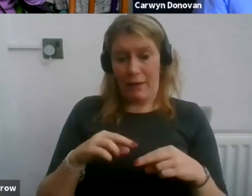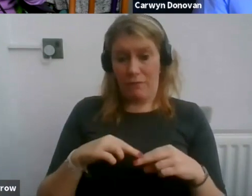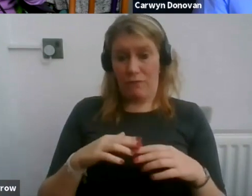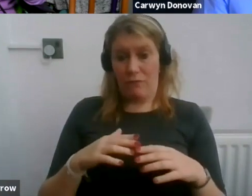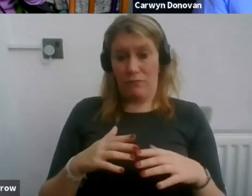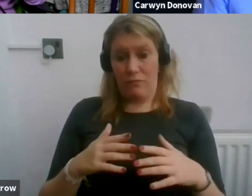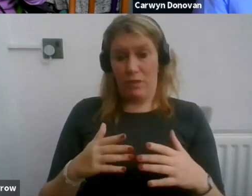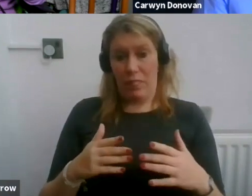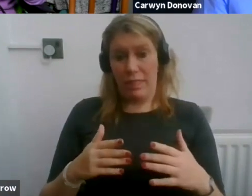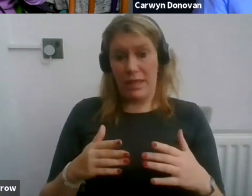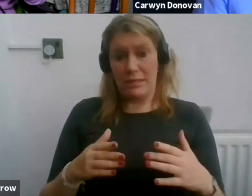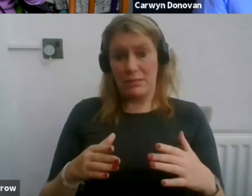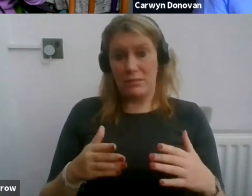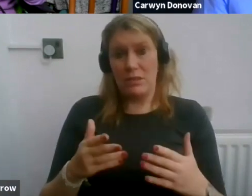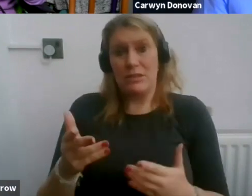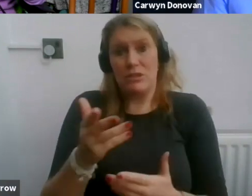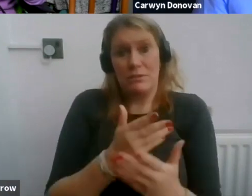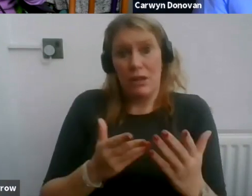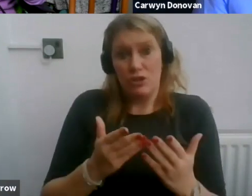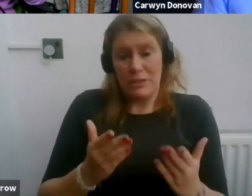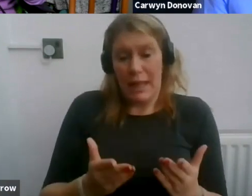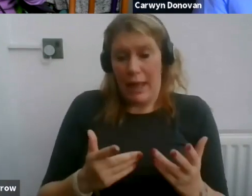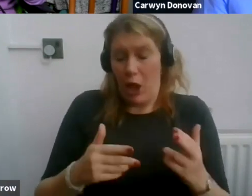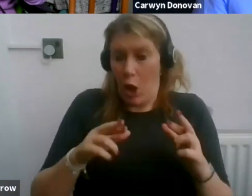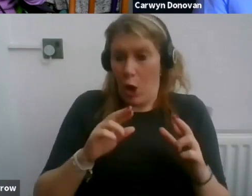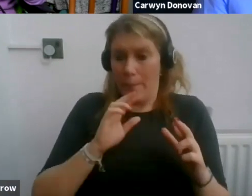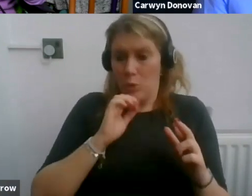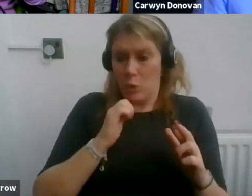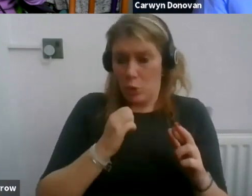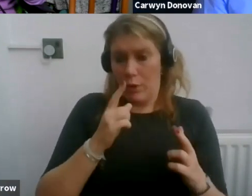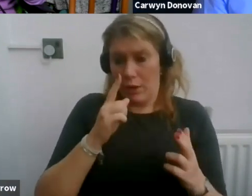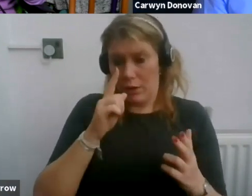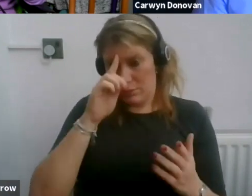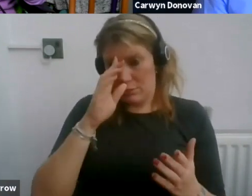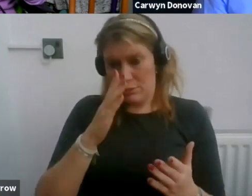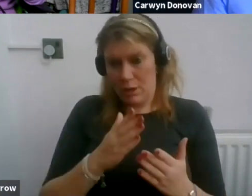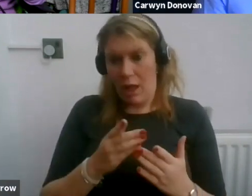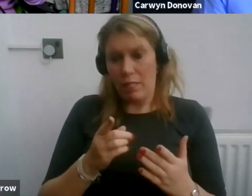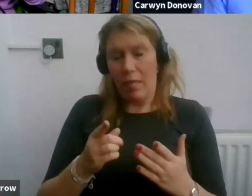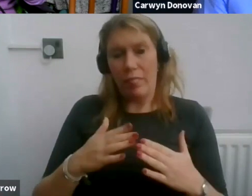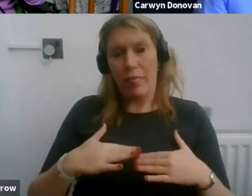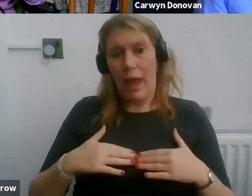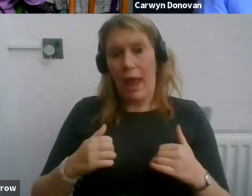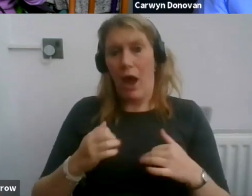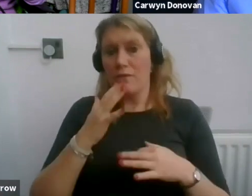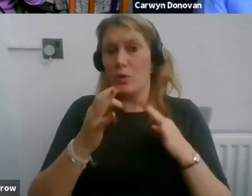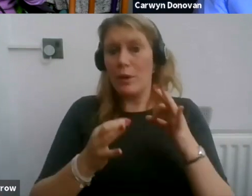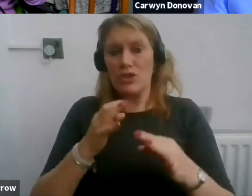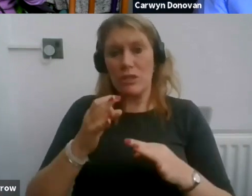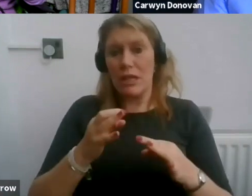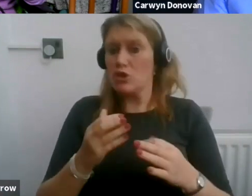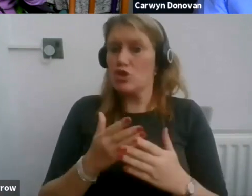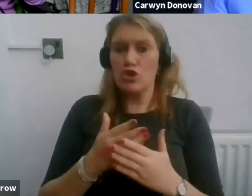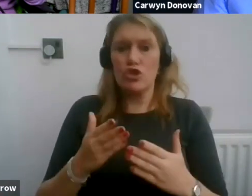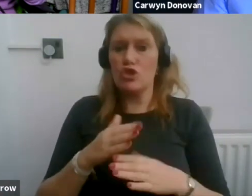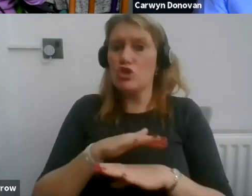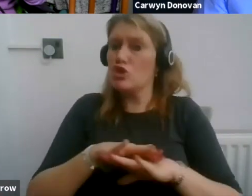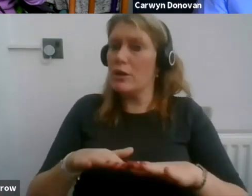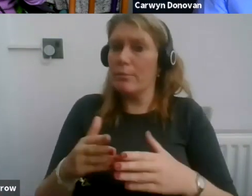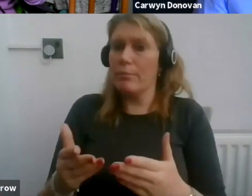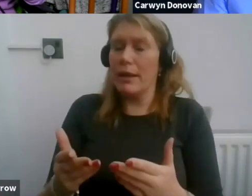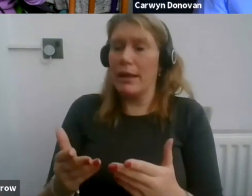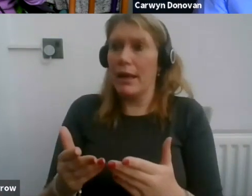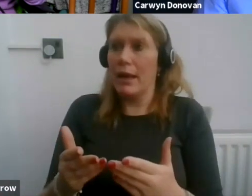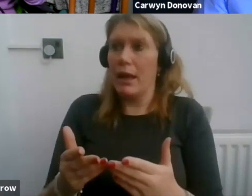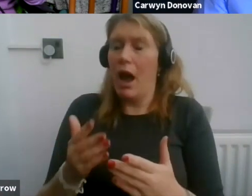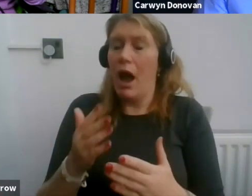session, it is that these health questionnaires shouldn't be issued before an offer of work.